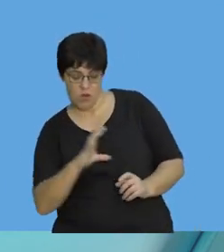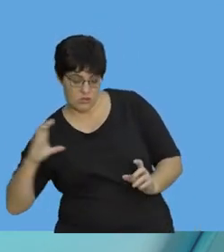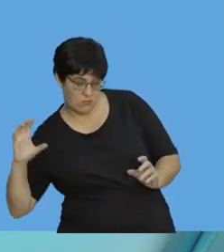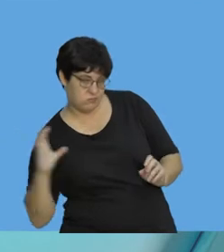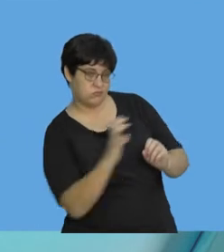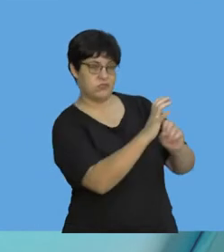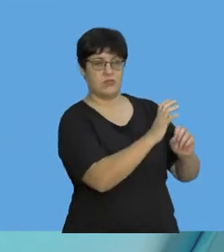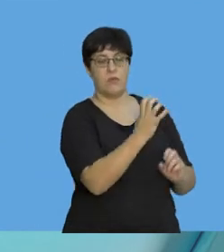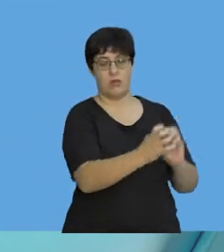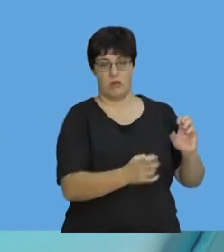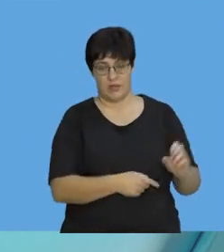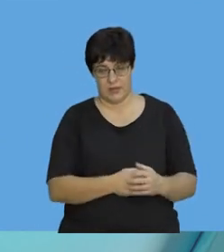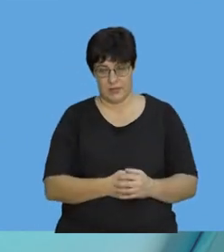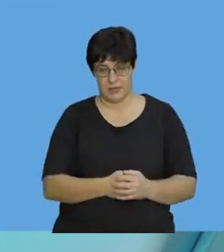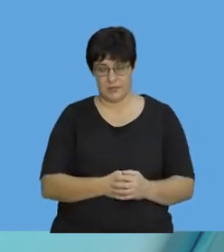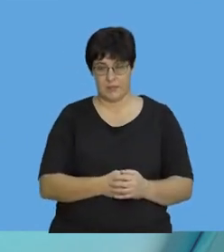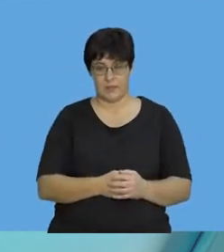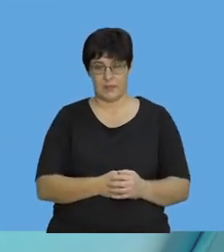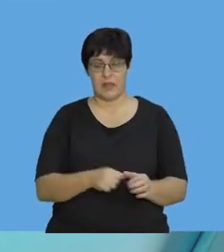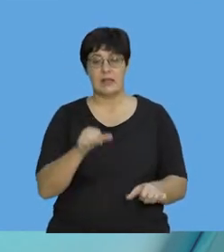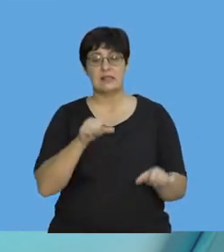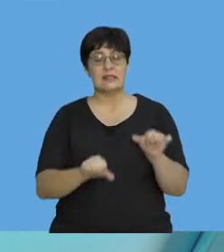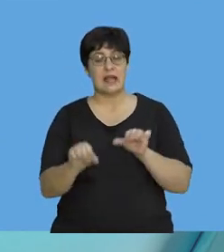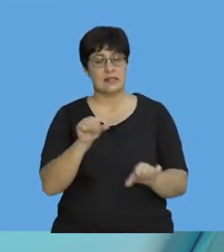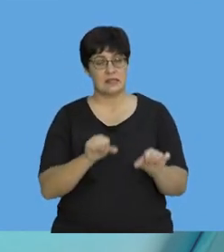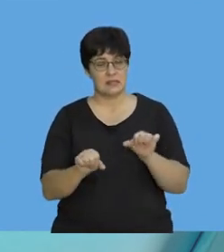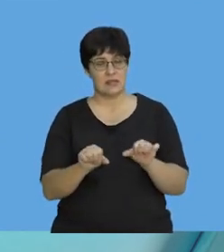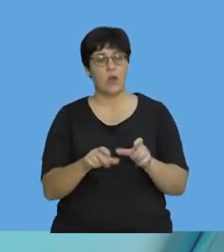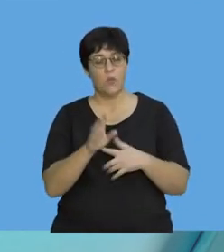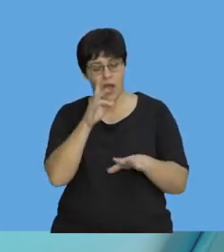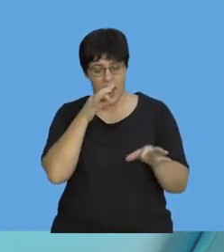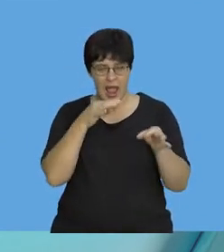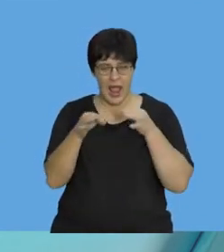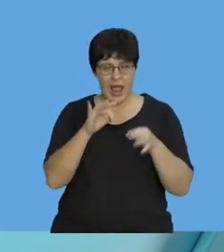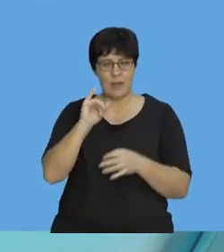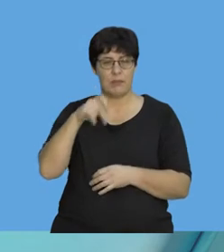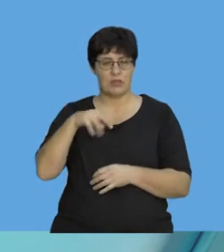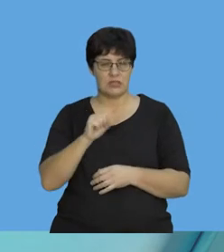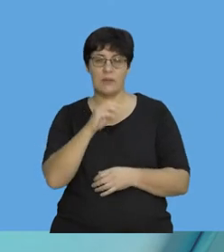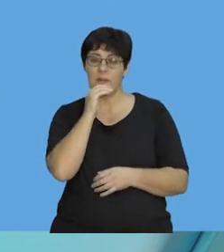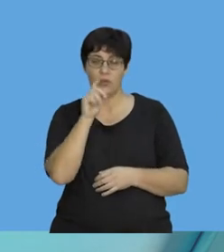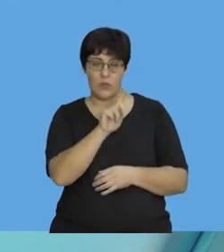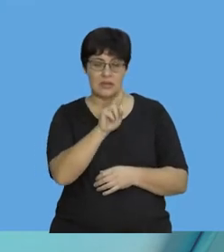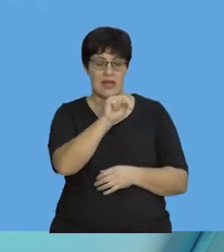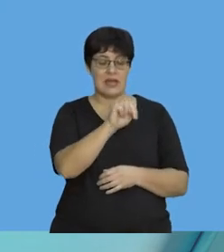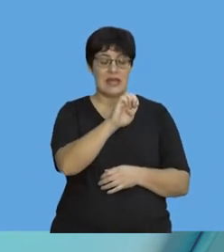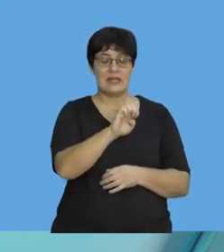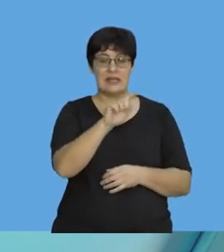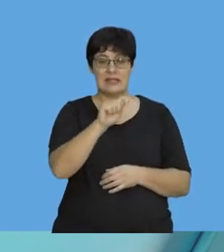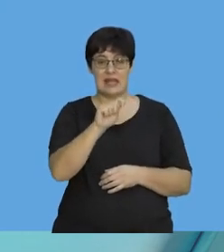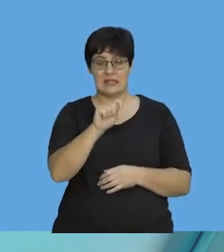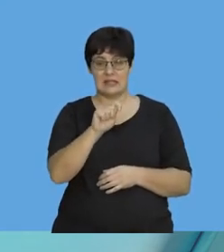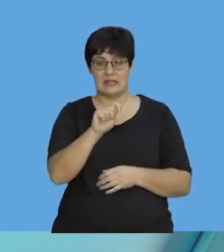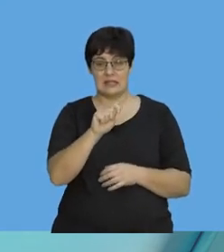exerted. In science, we define impulse as being the net force acting